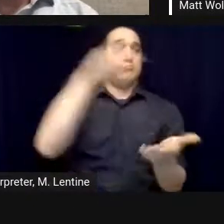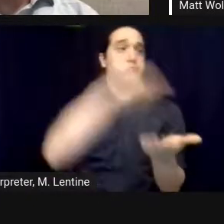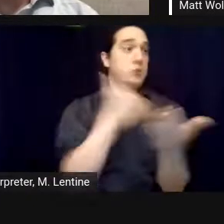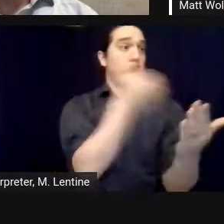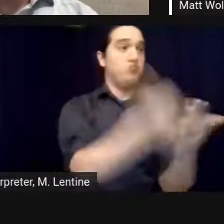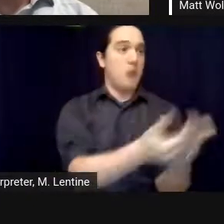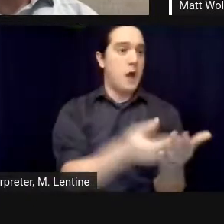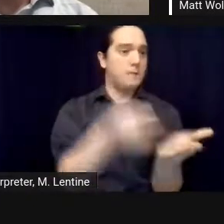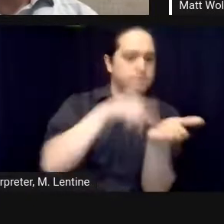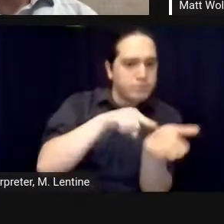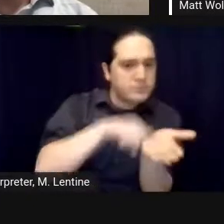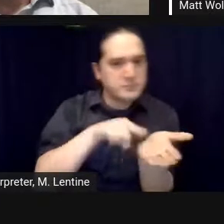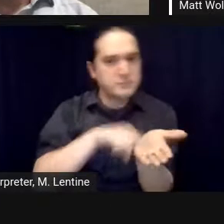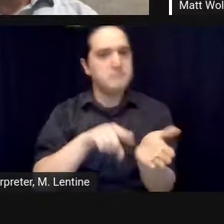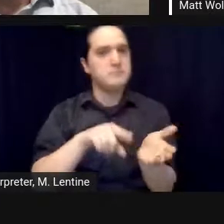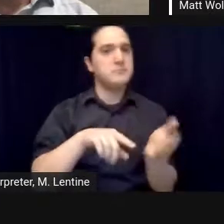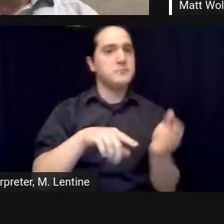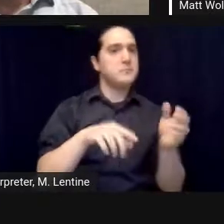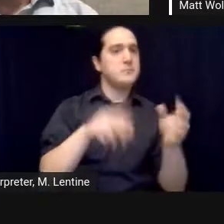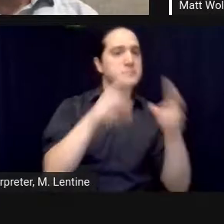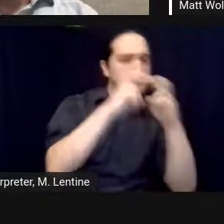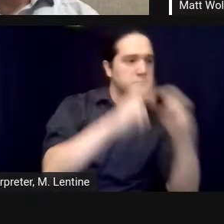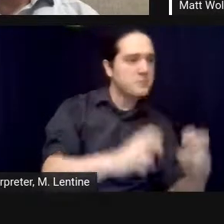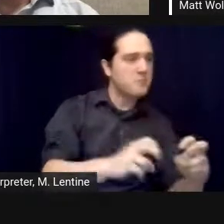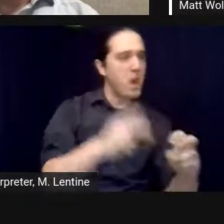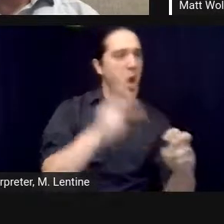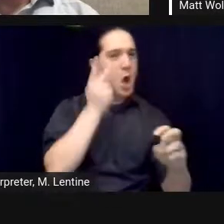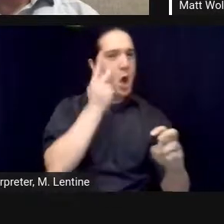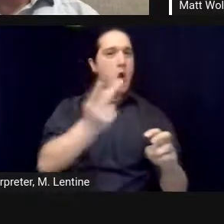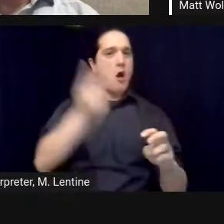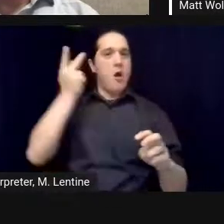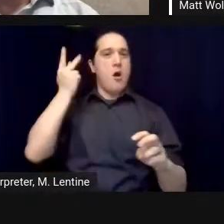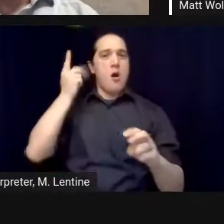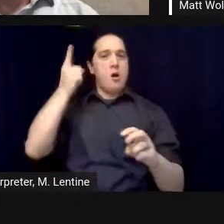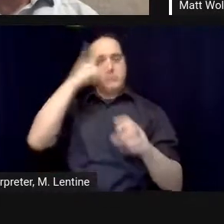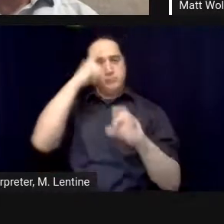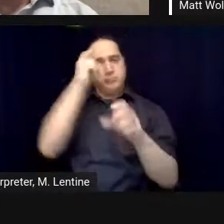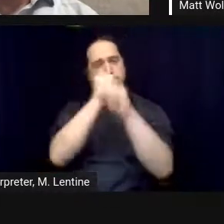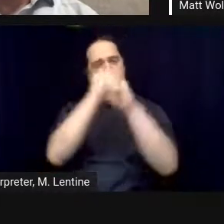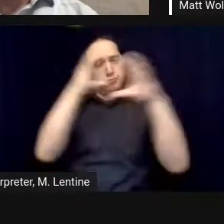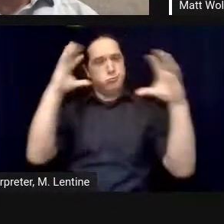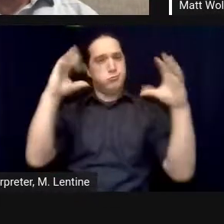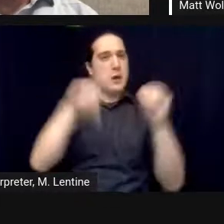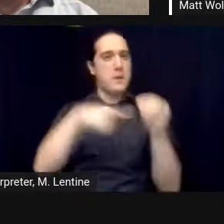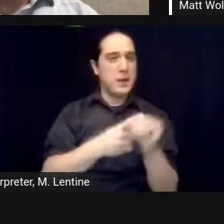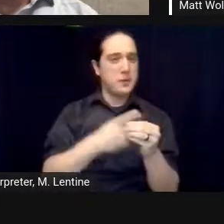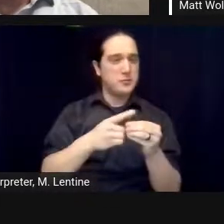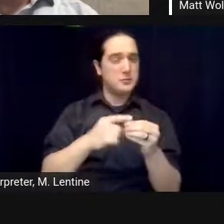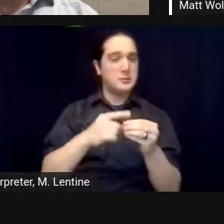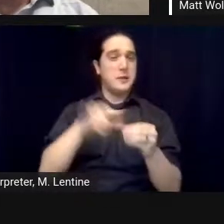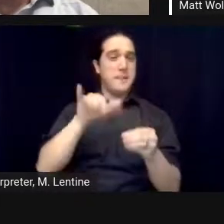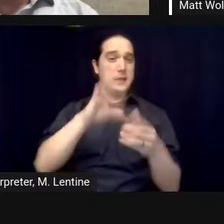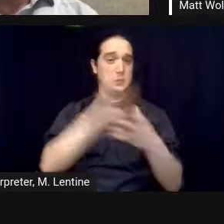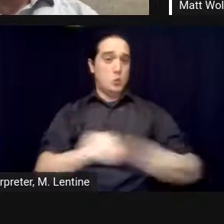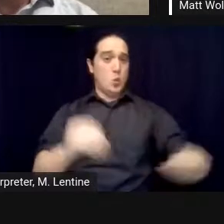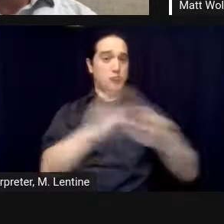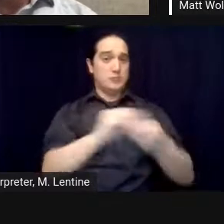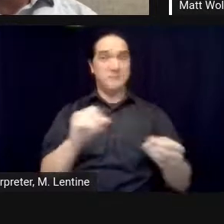do a deep dive and look back at this story that took place 25 years ago but with a contemporary point of view